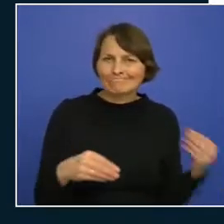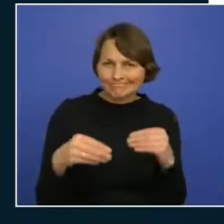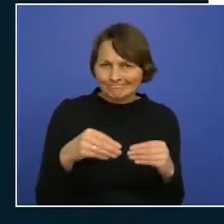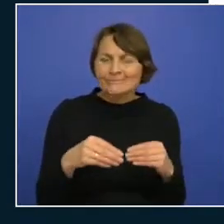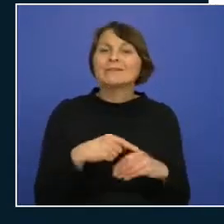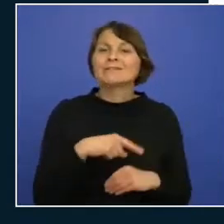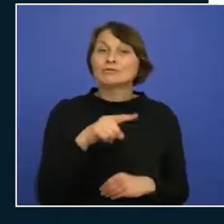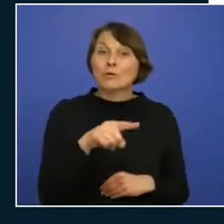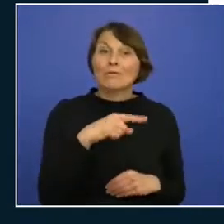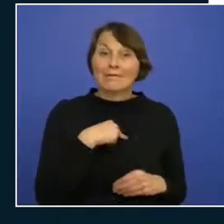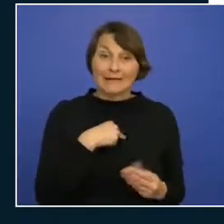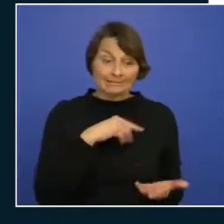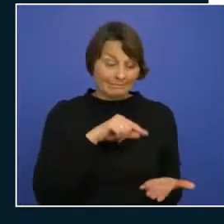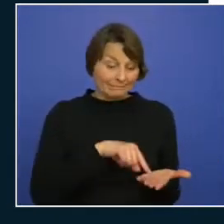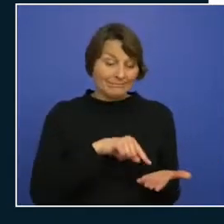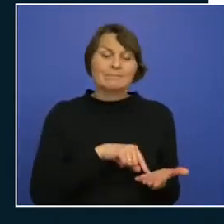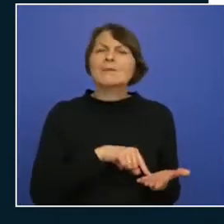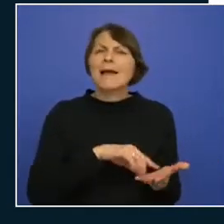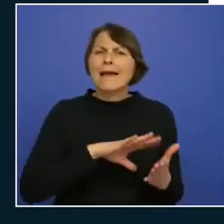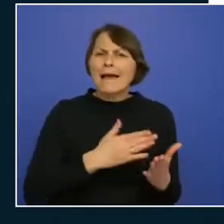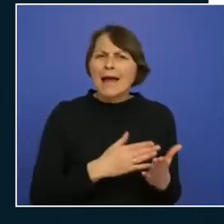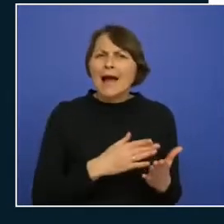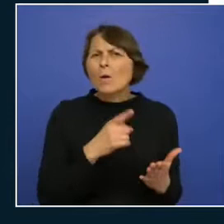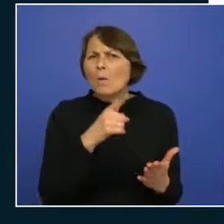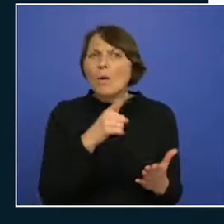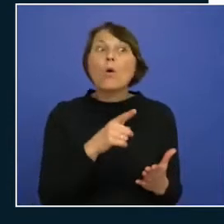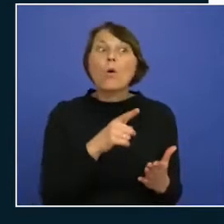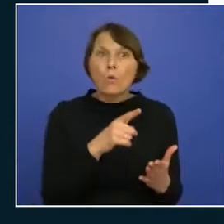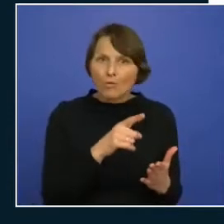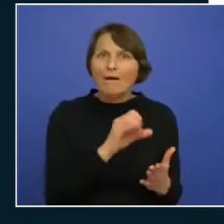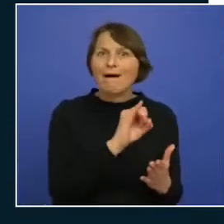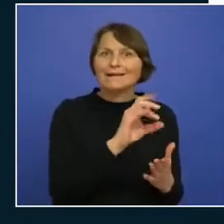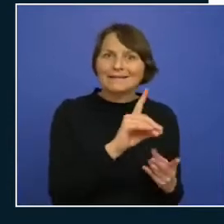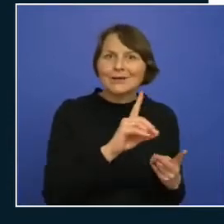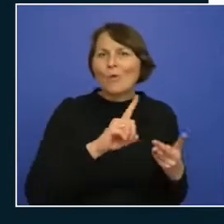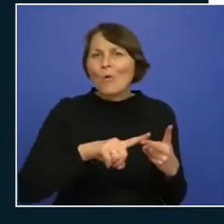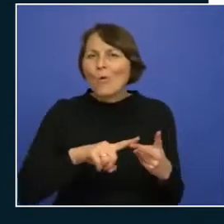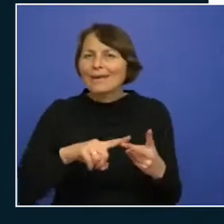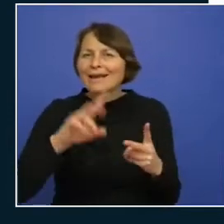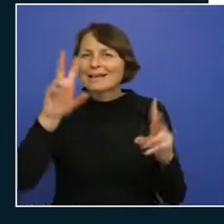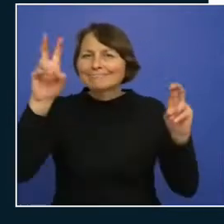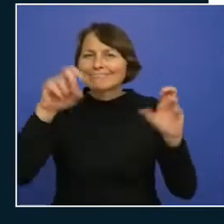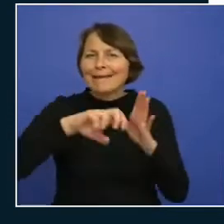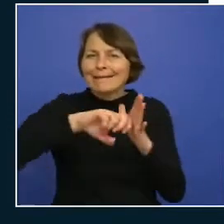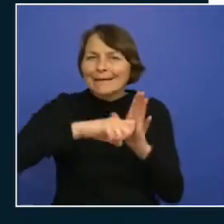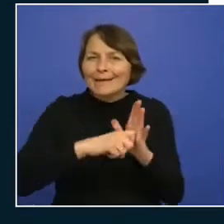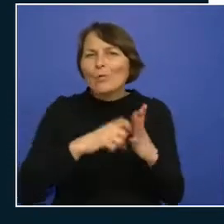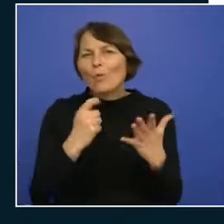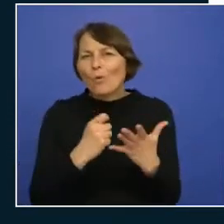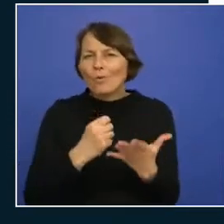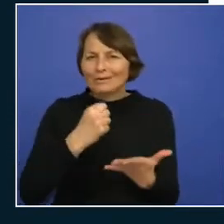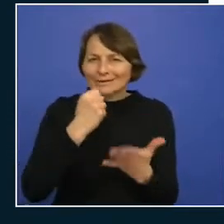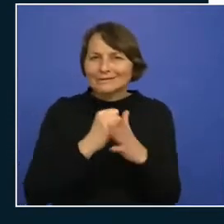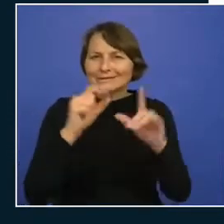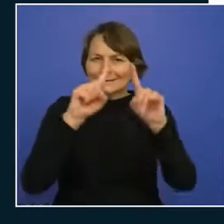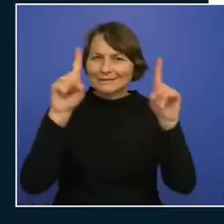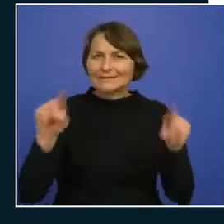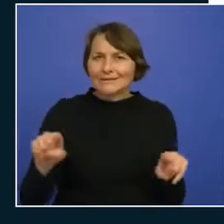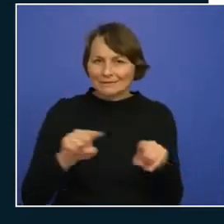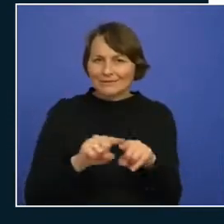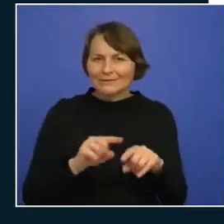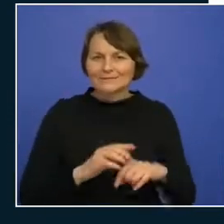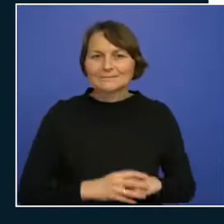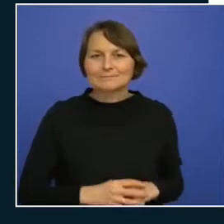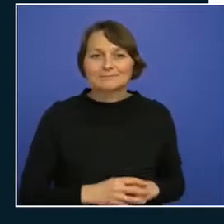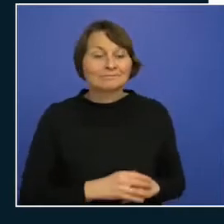and a secret key or certificate and the last one is called managed identities and these